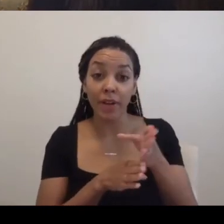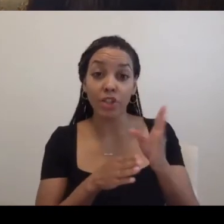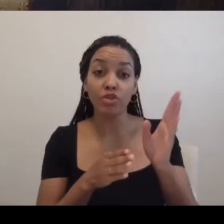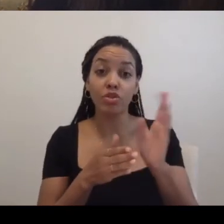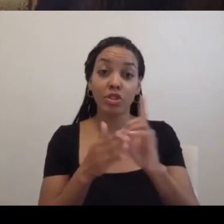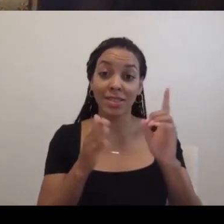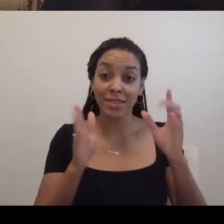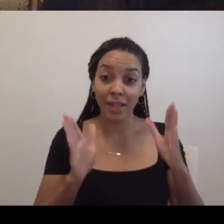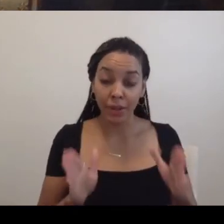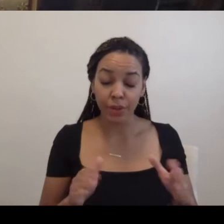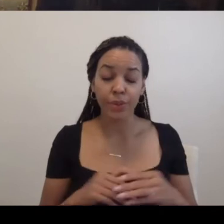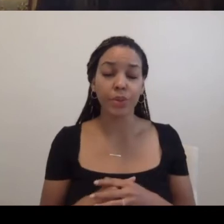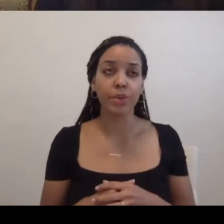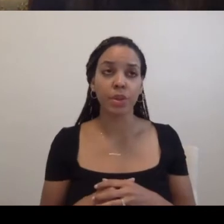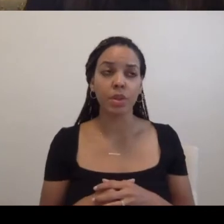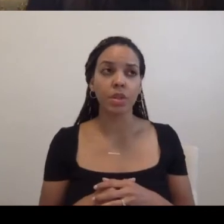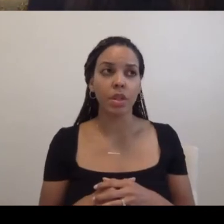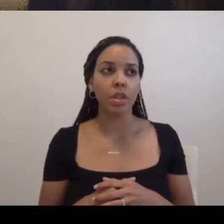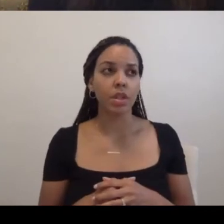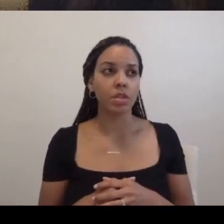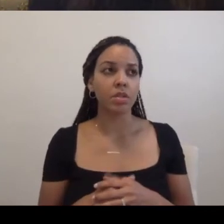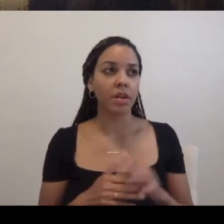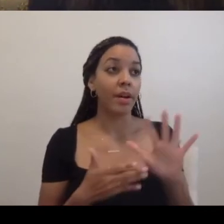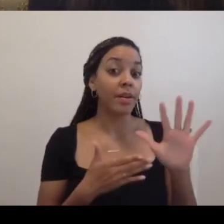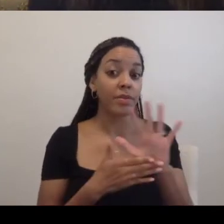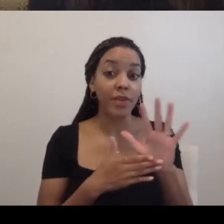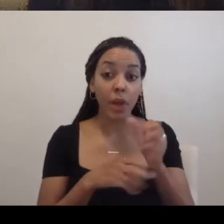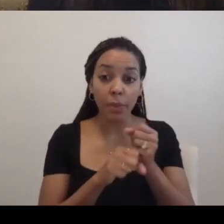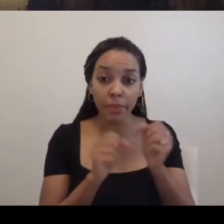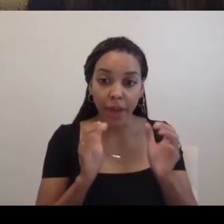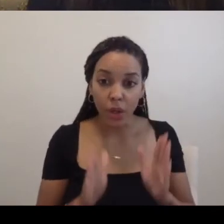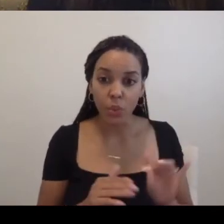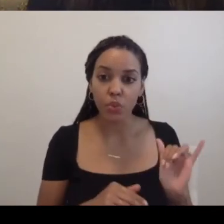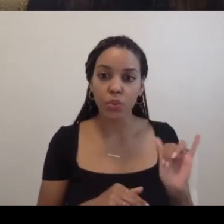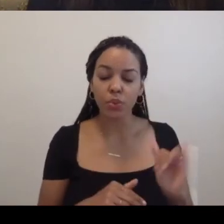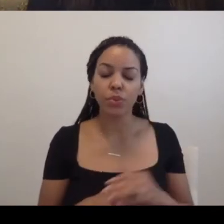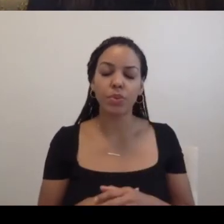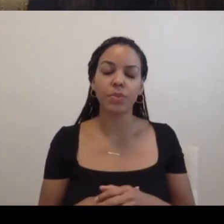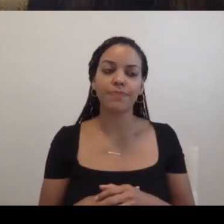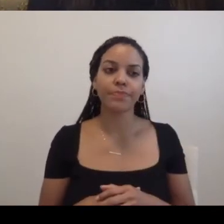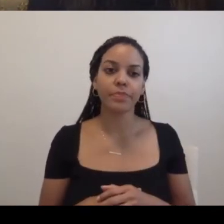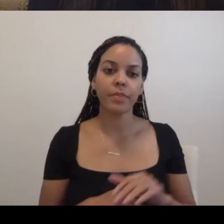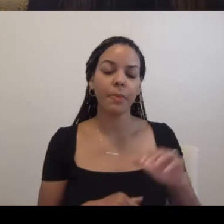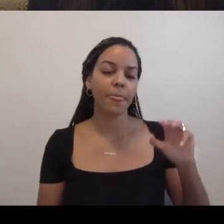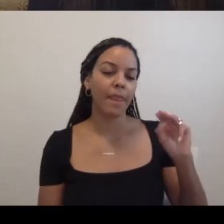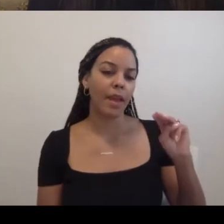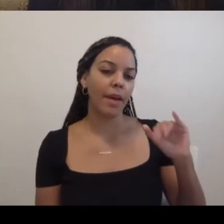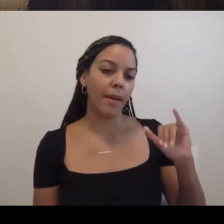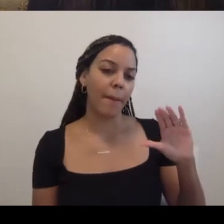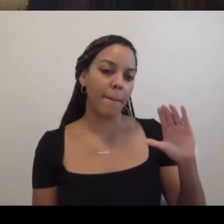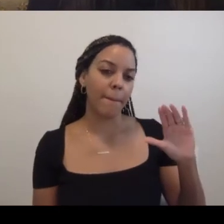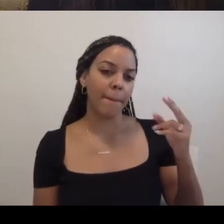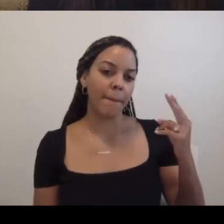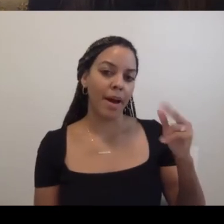and filmmaker, the Michael Anton, the photographer